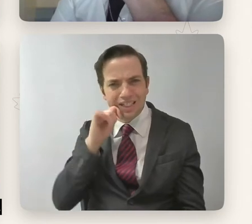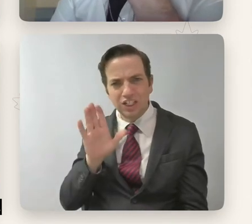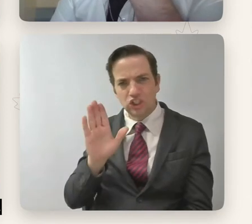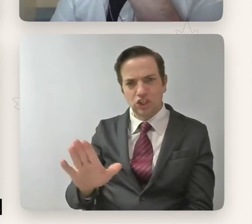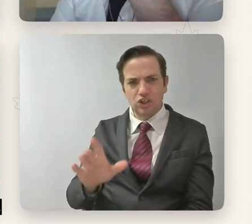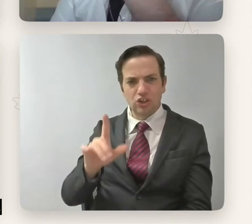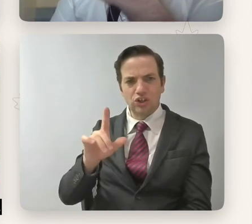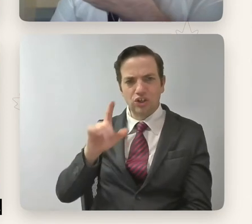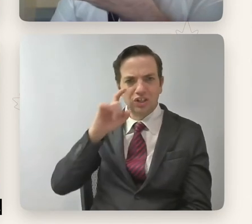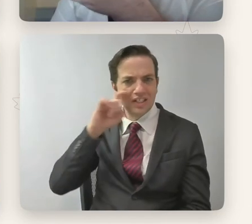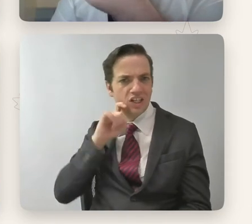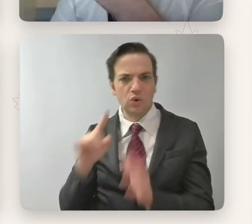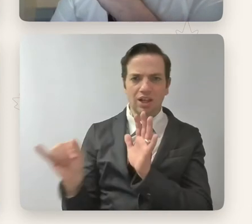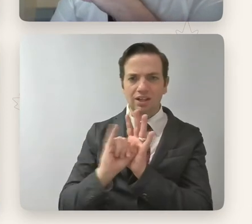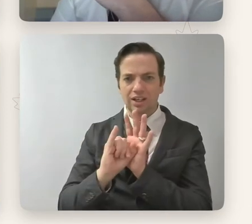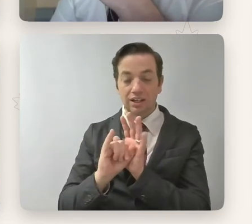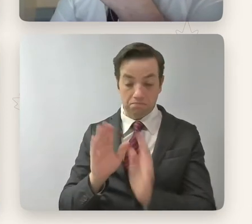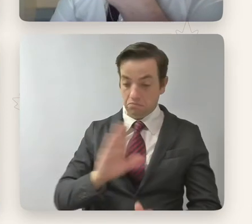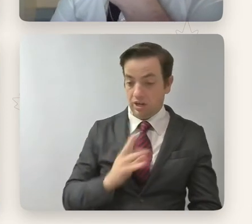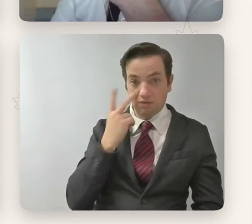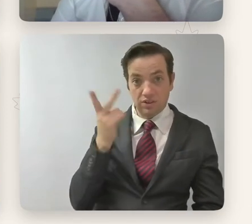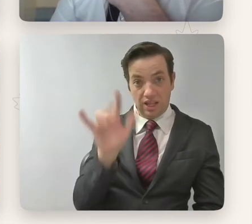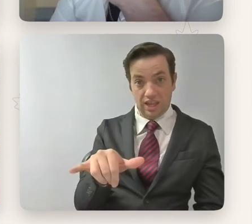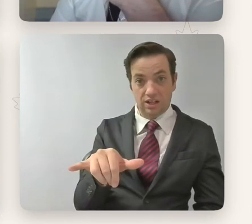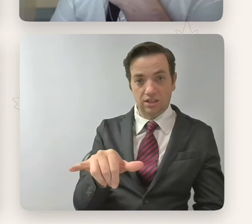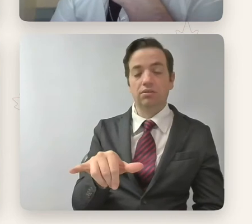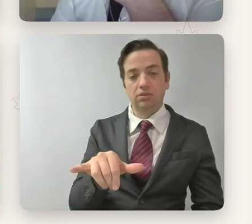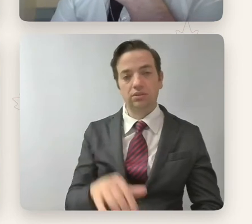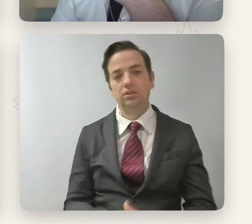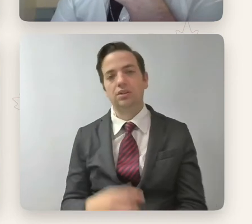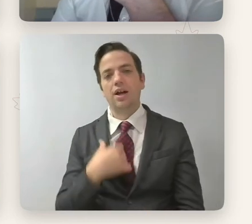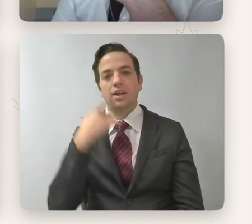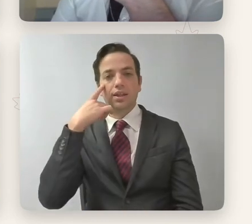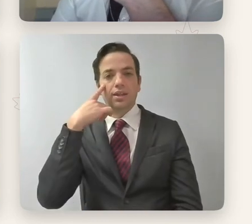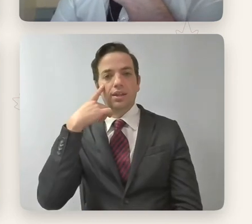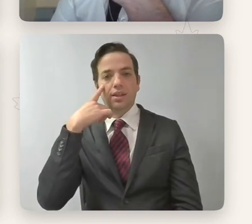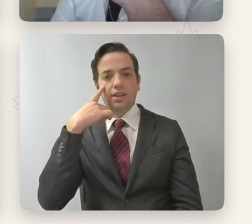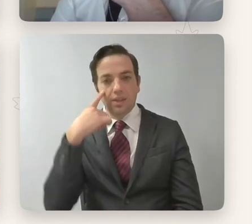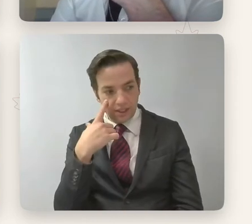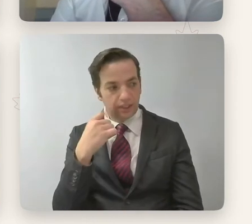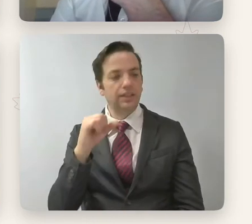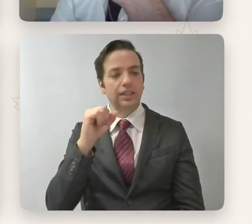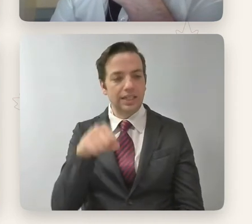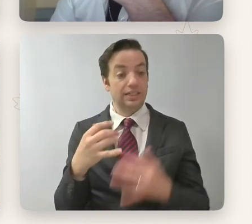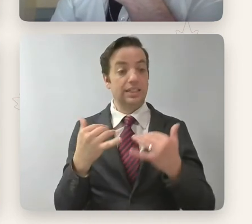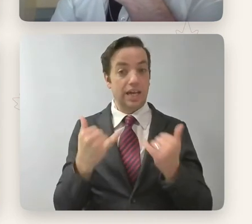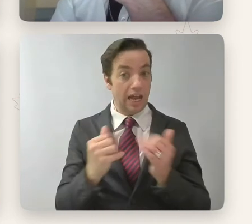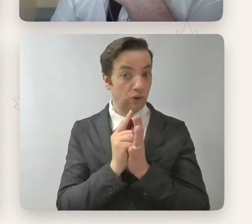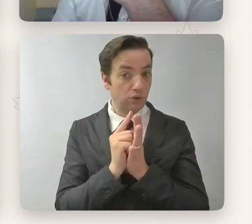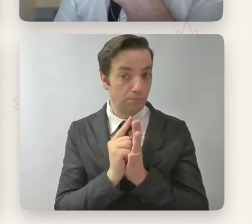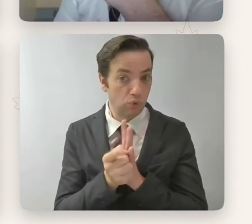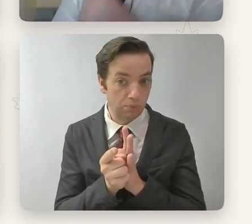never seen before, you know? And so I do think, like, it is this watershed moment, but I do think